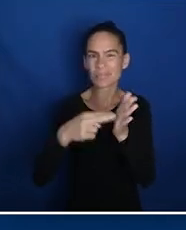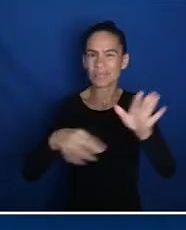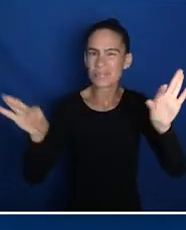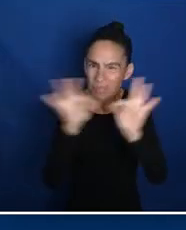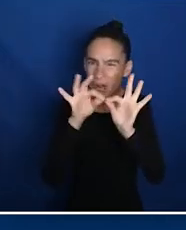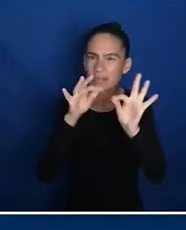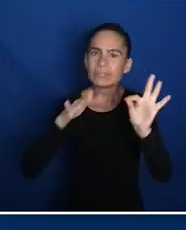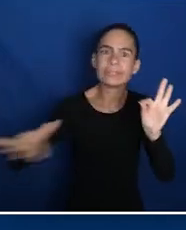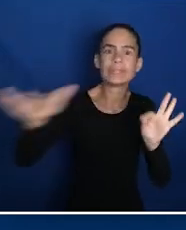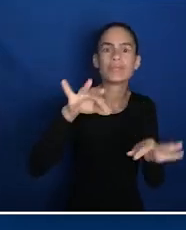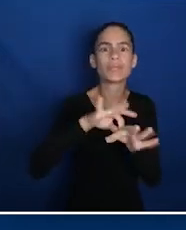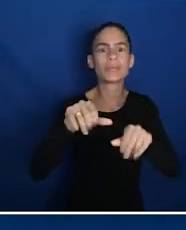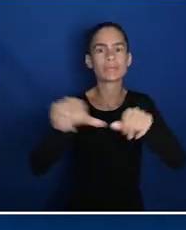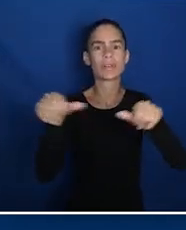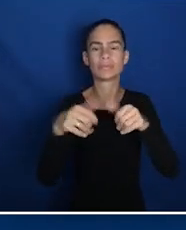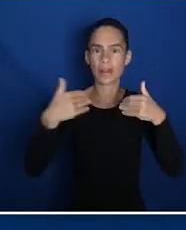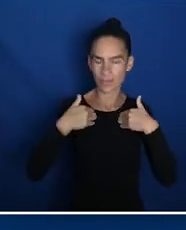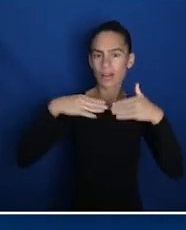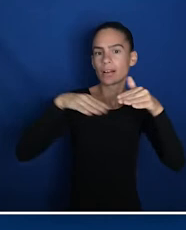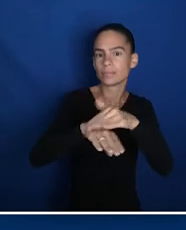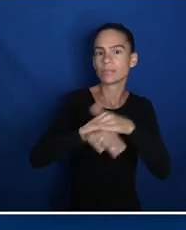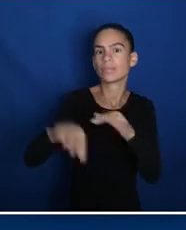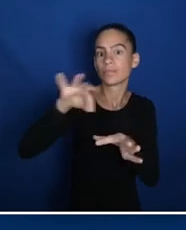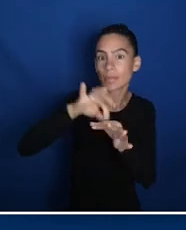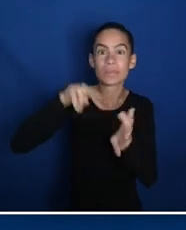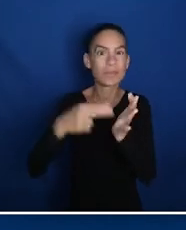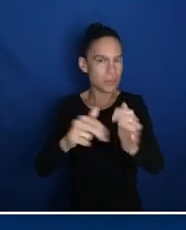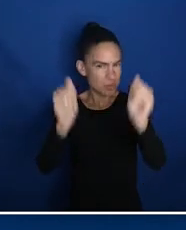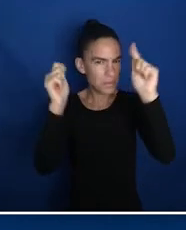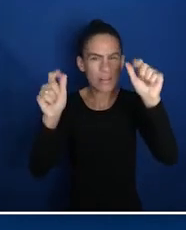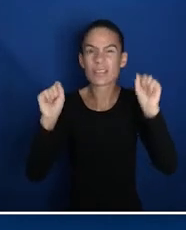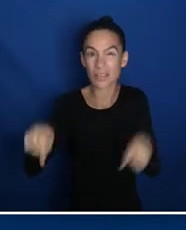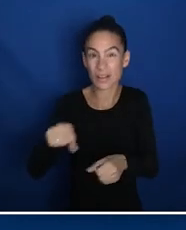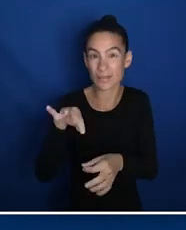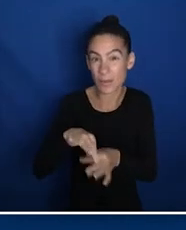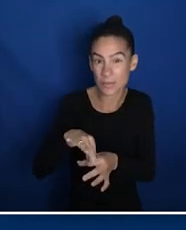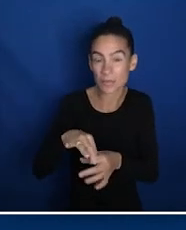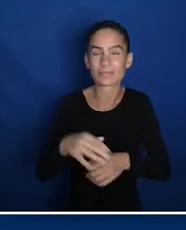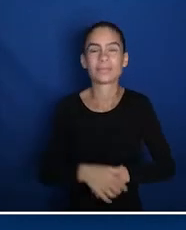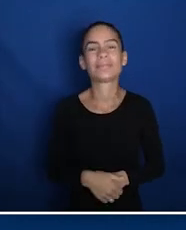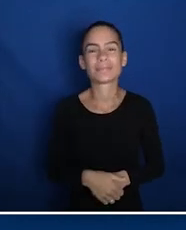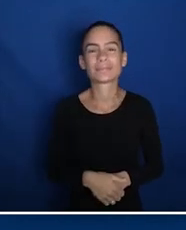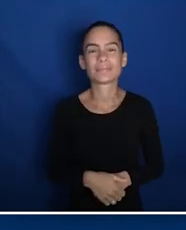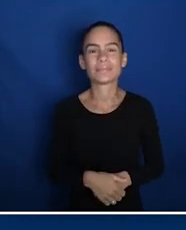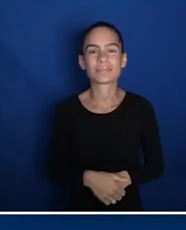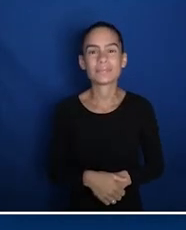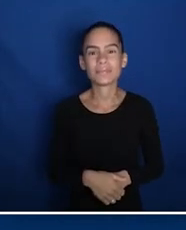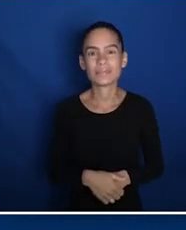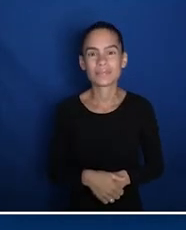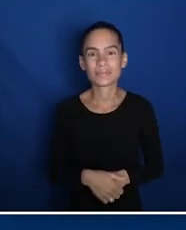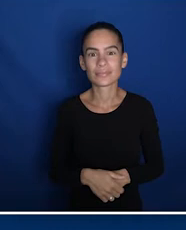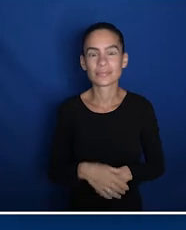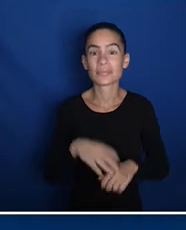for all to be able to exercise that right. People turn in paper ballots at a voting center. Andrea. People without disabilities